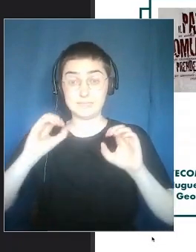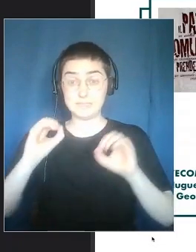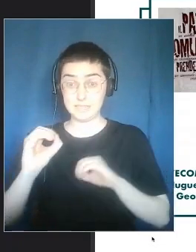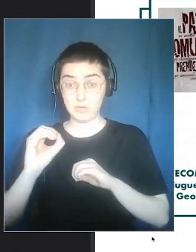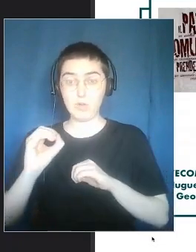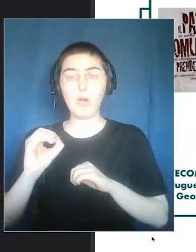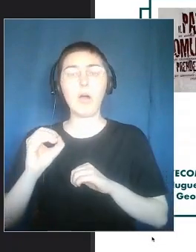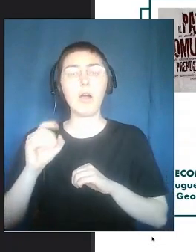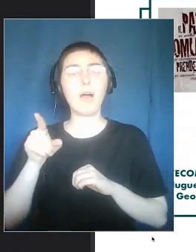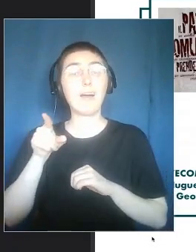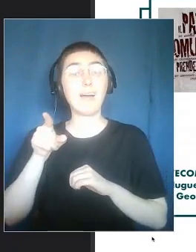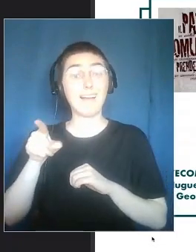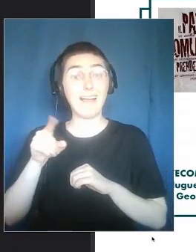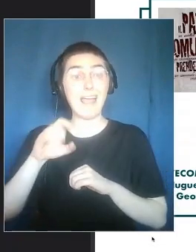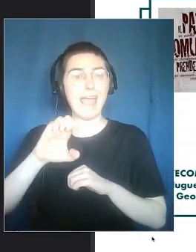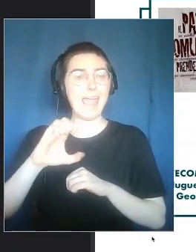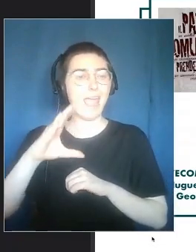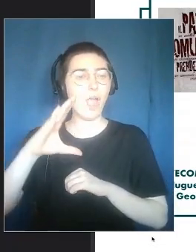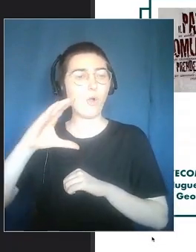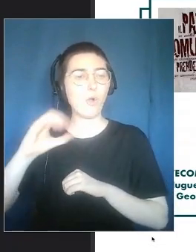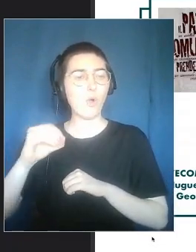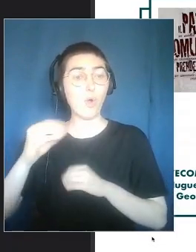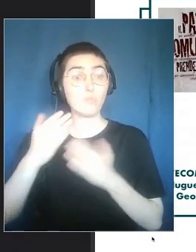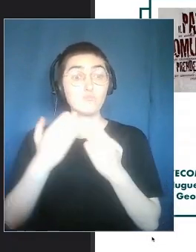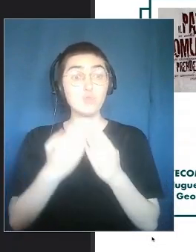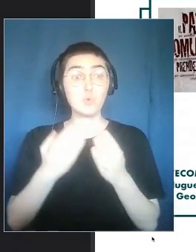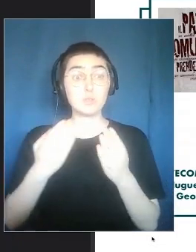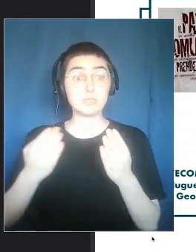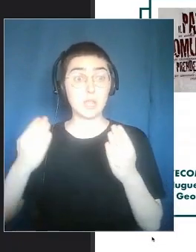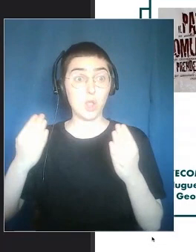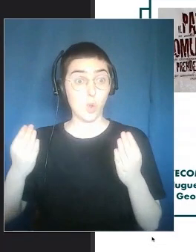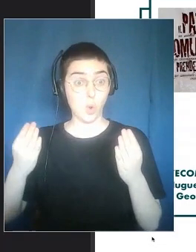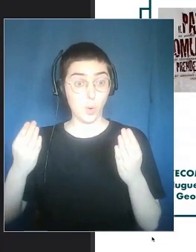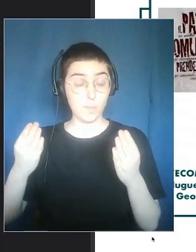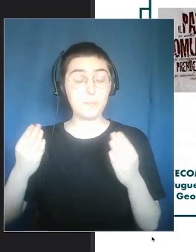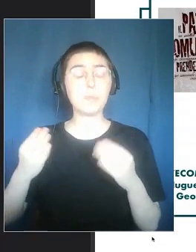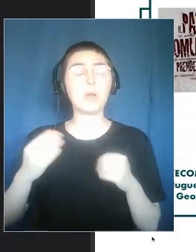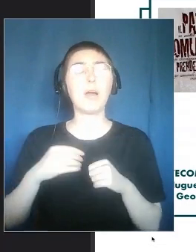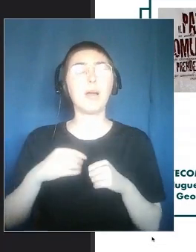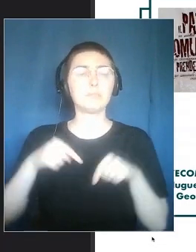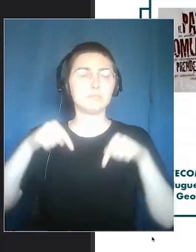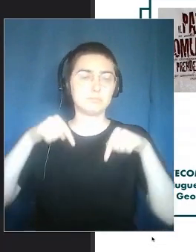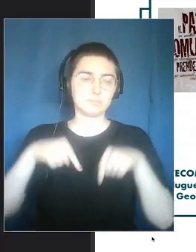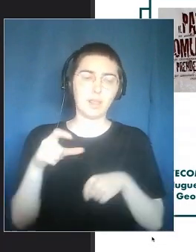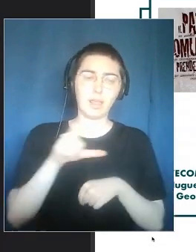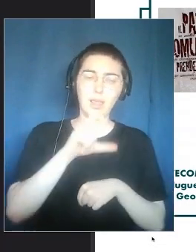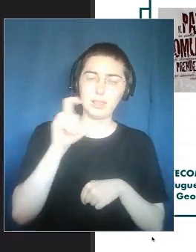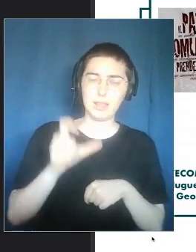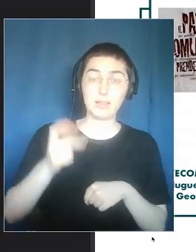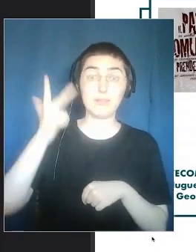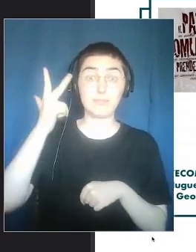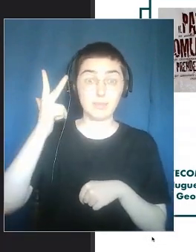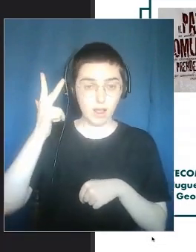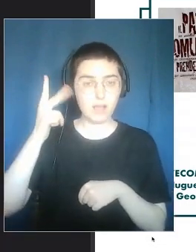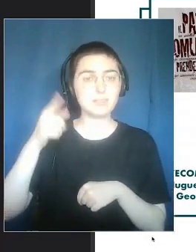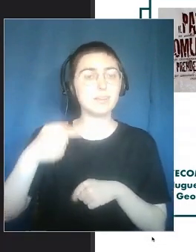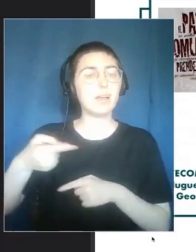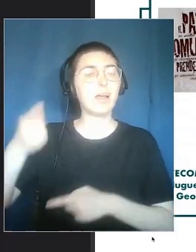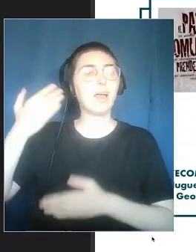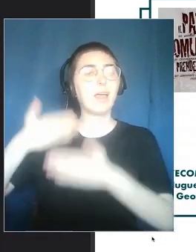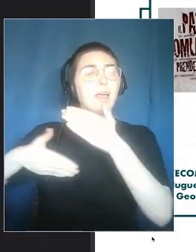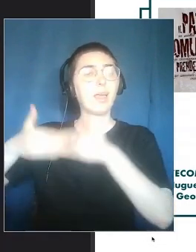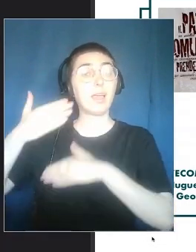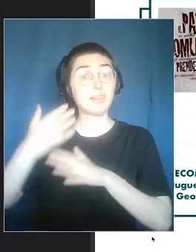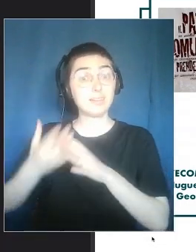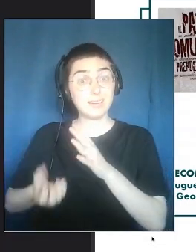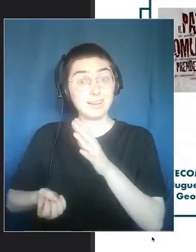70s, there was an idea of museum, the idea of eco-museum, which now in Italy